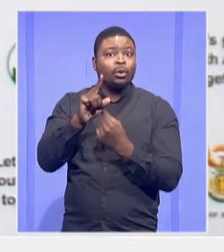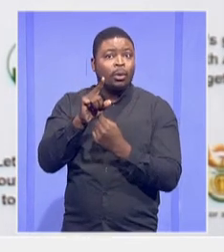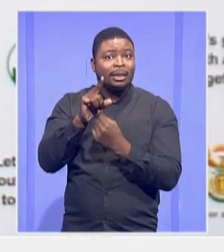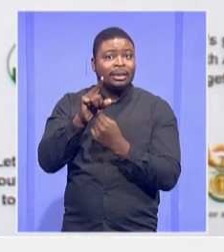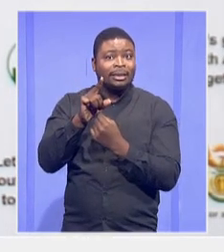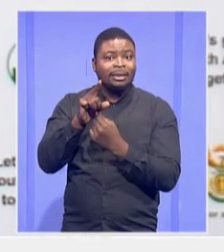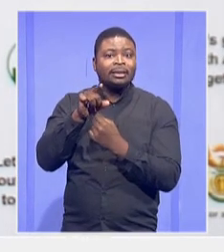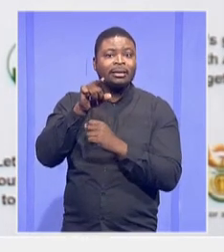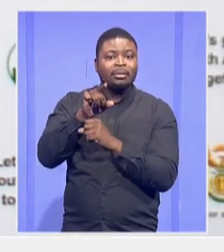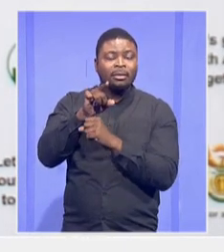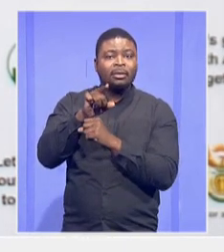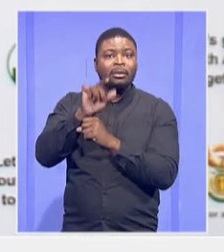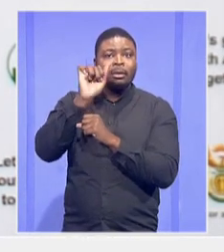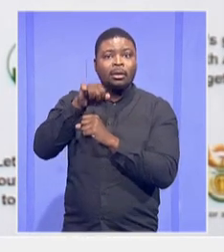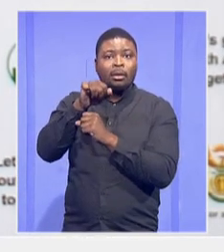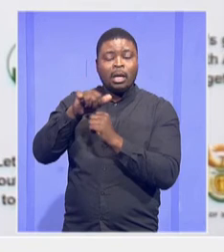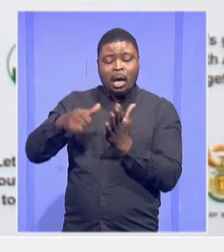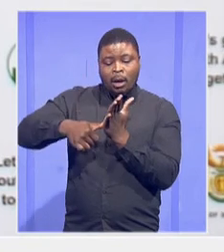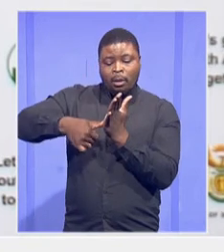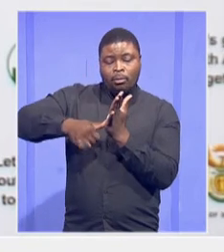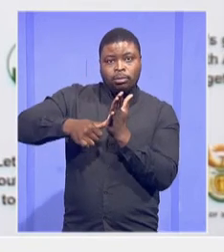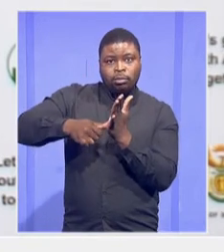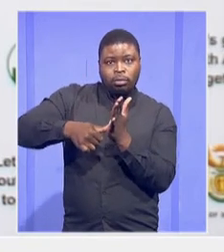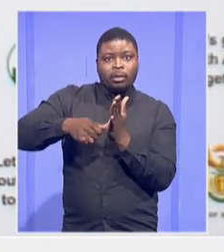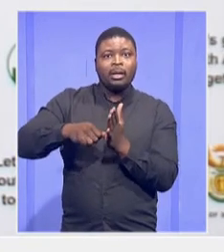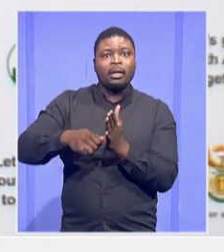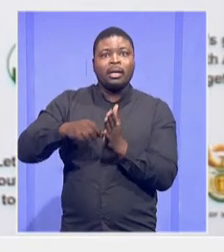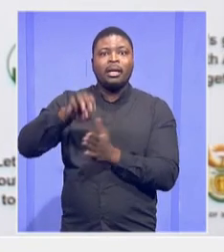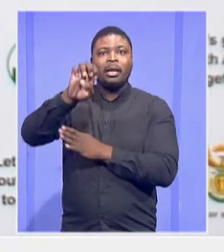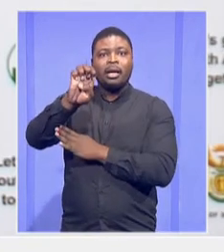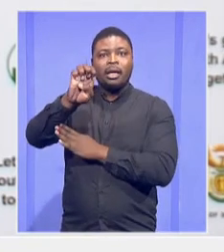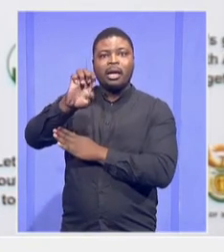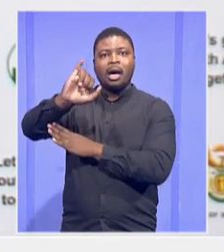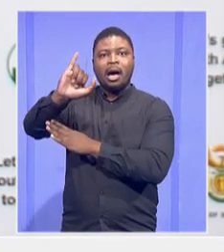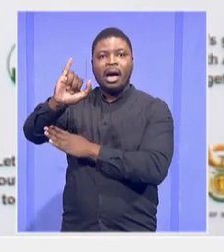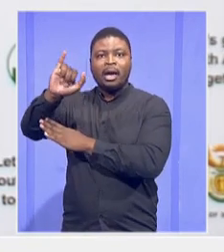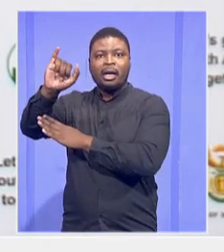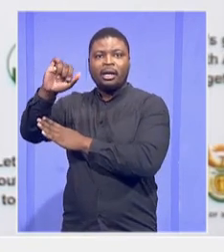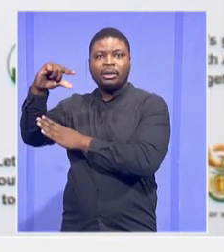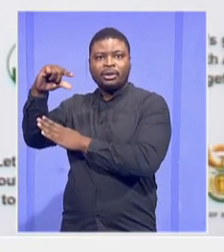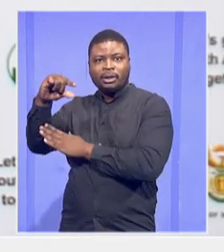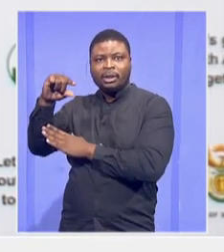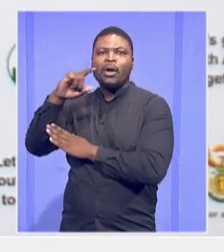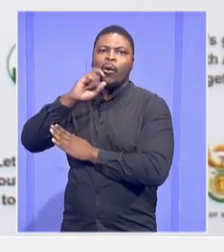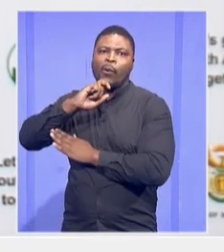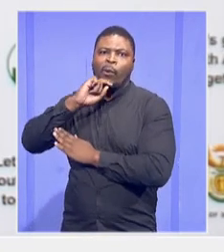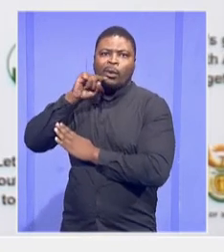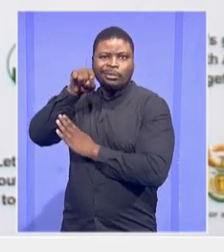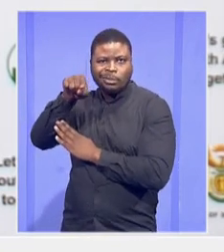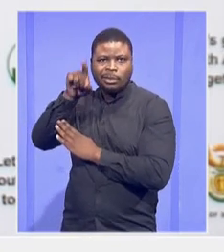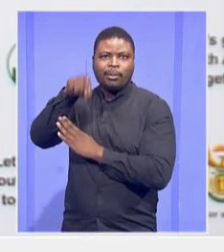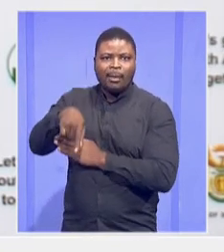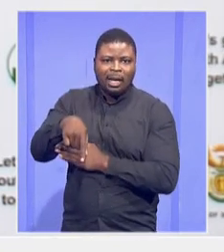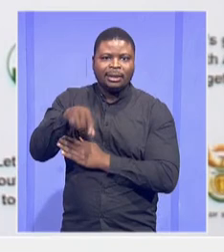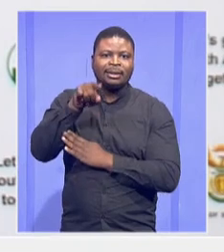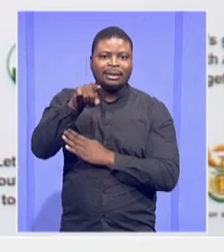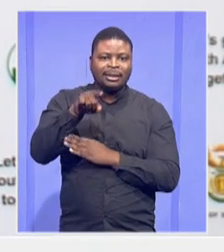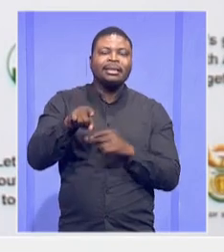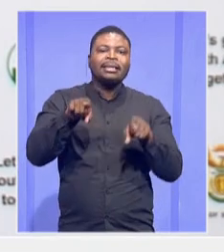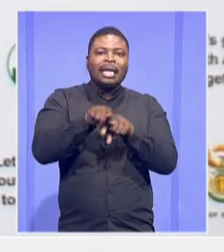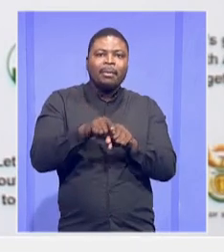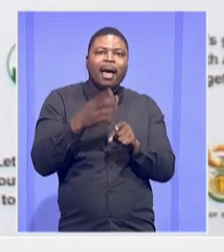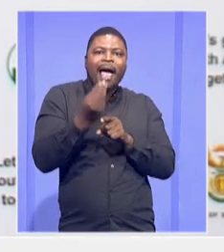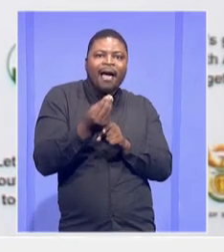infrastructure grant through the EIG that we are providing to them, but also through what we call equitable share.